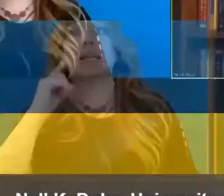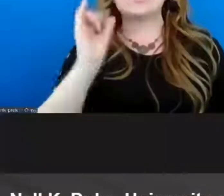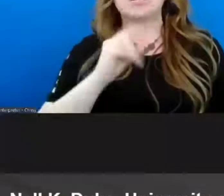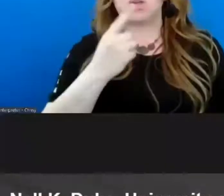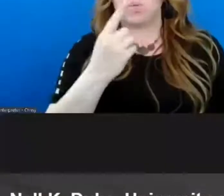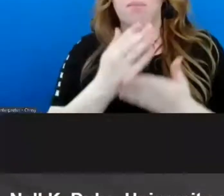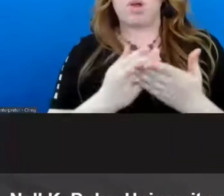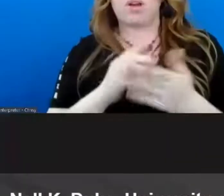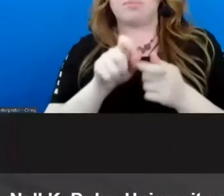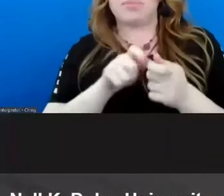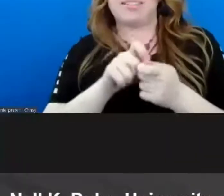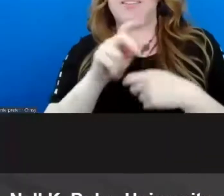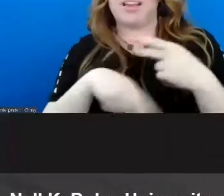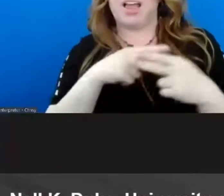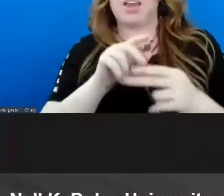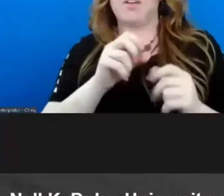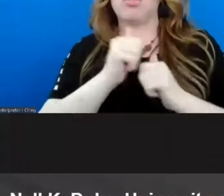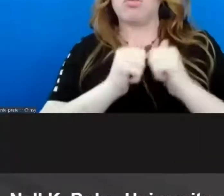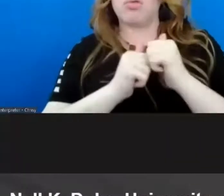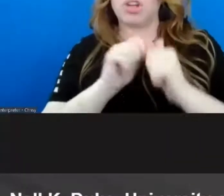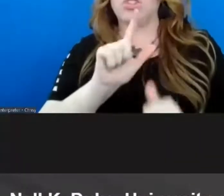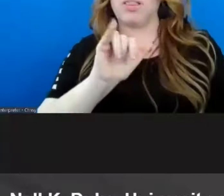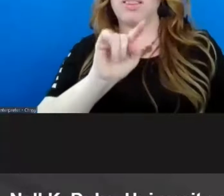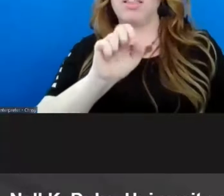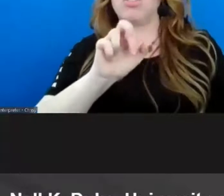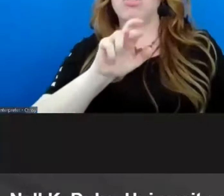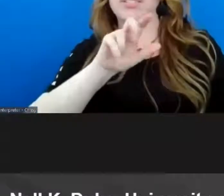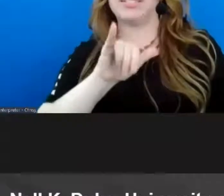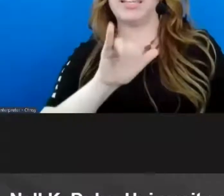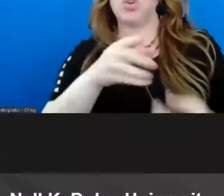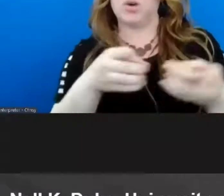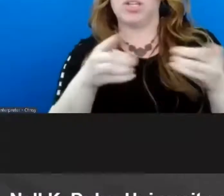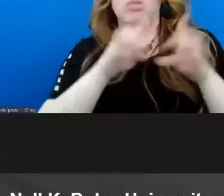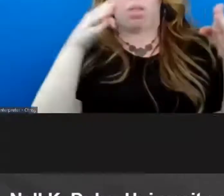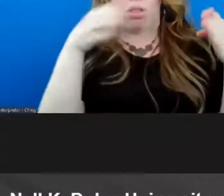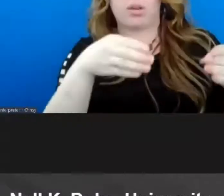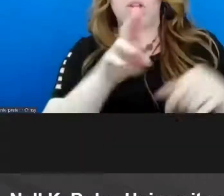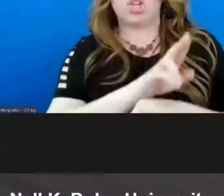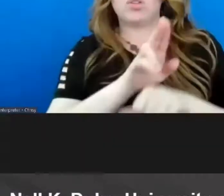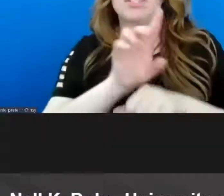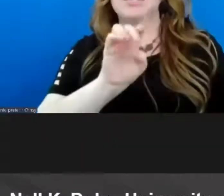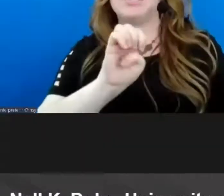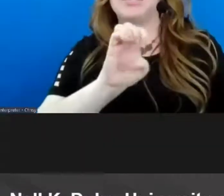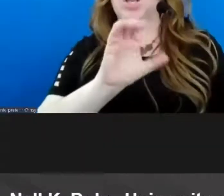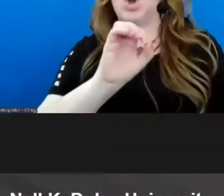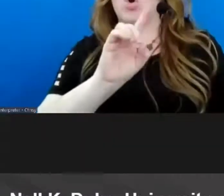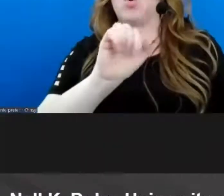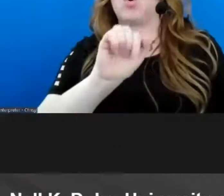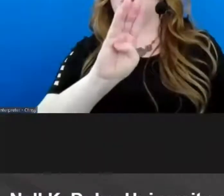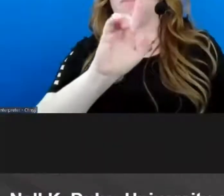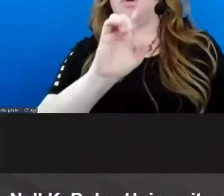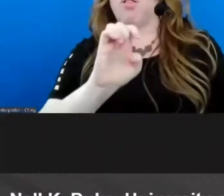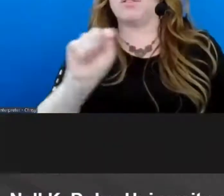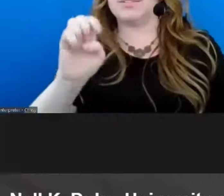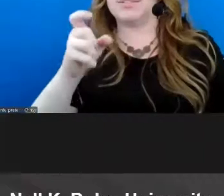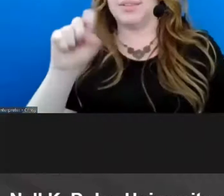particular form of structured literacy um that your district is uh looking at is that um it uses decodable decodable texts and so